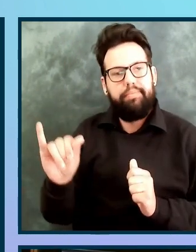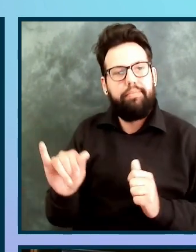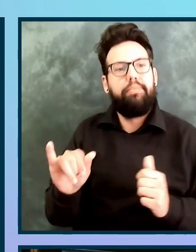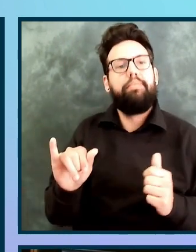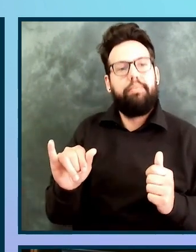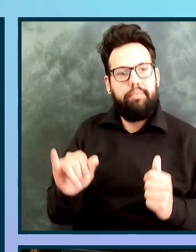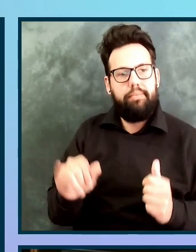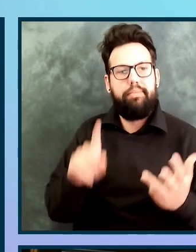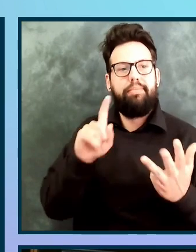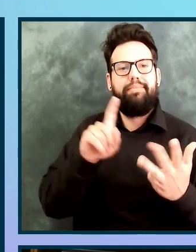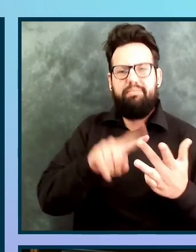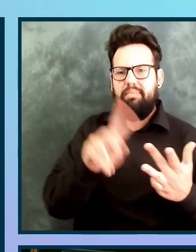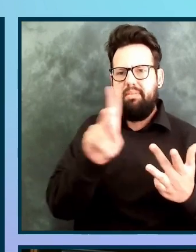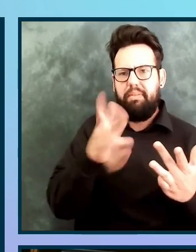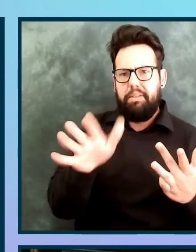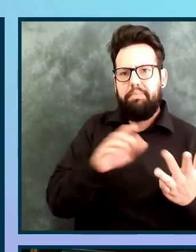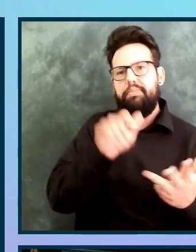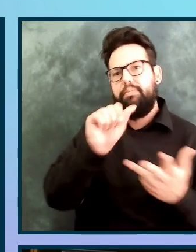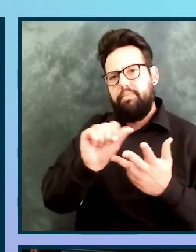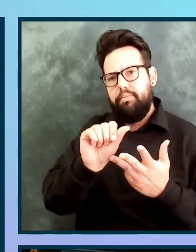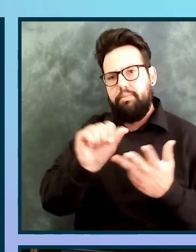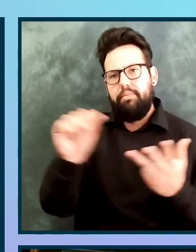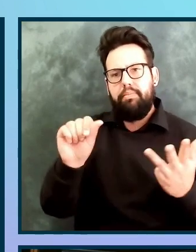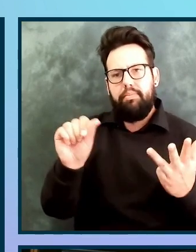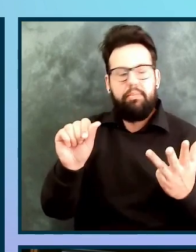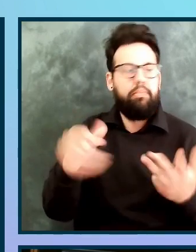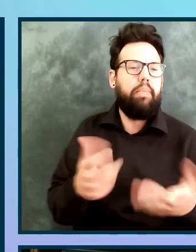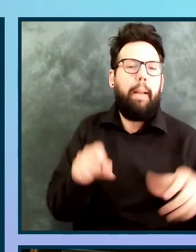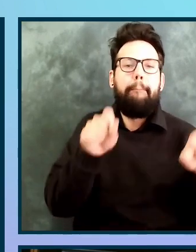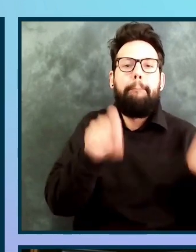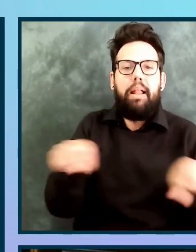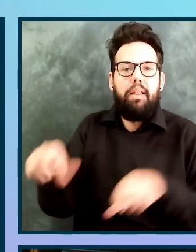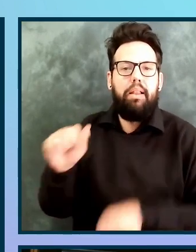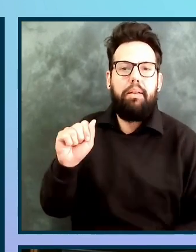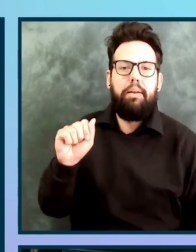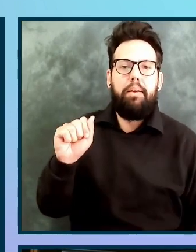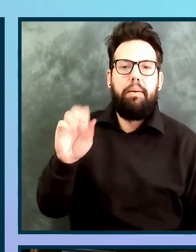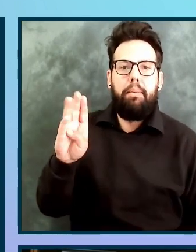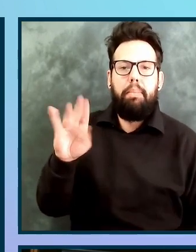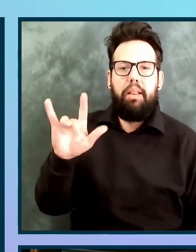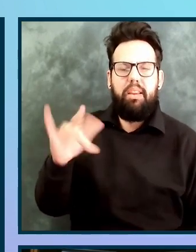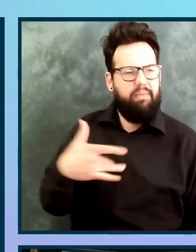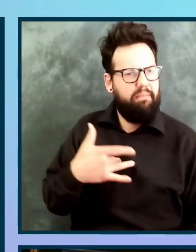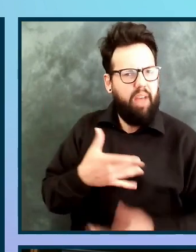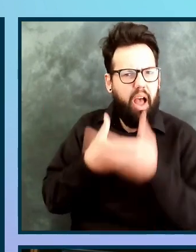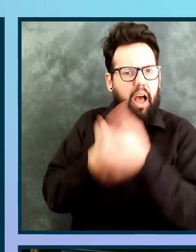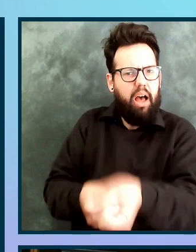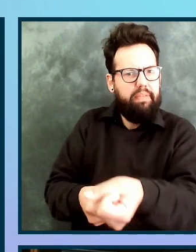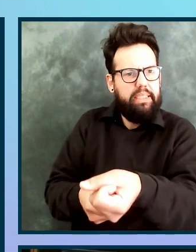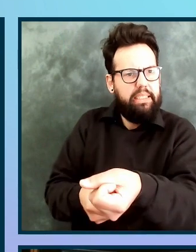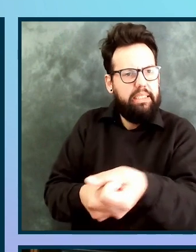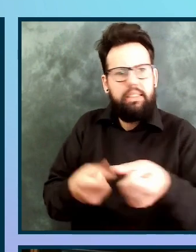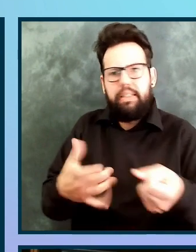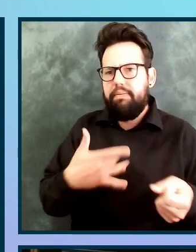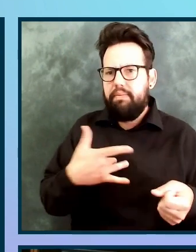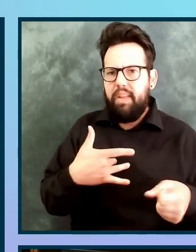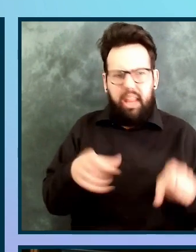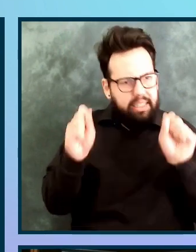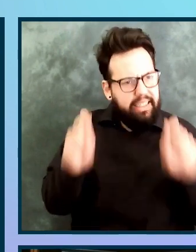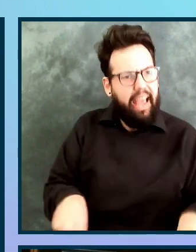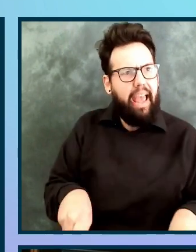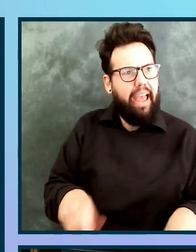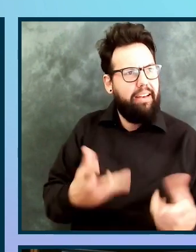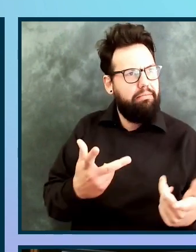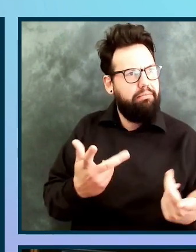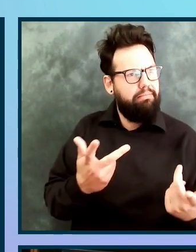Think of ability as not just knowing how to do something, but having the confidence in your own capabilities and achieving the desired performance